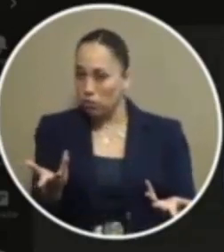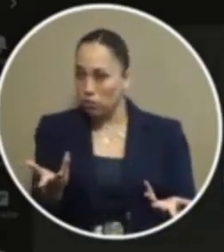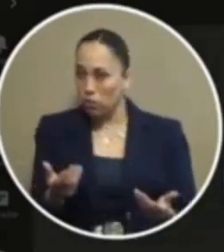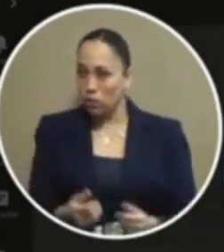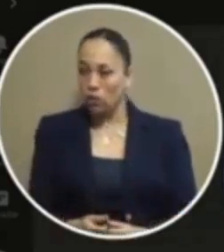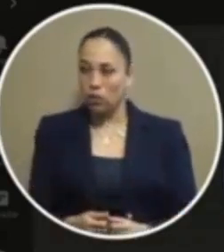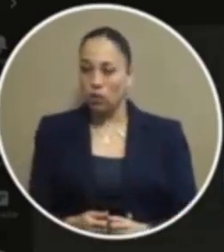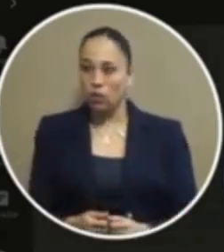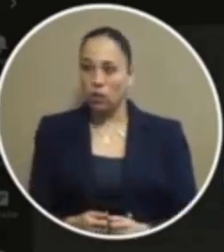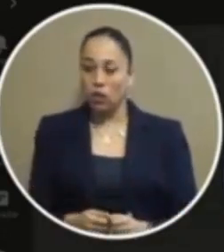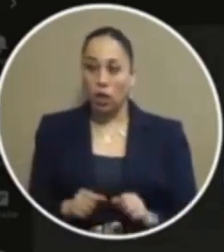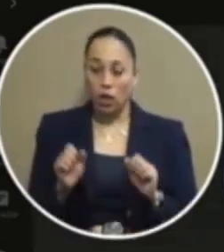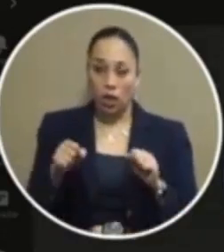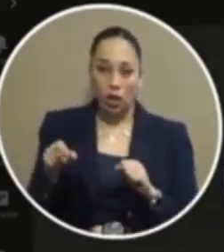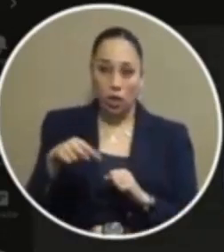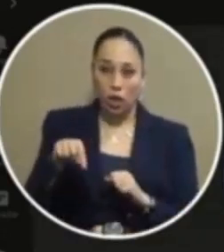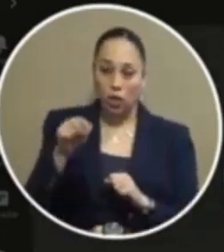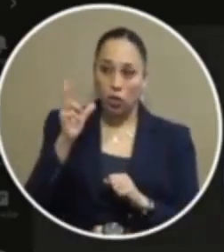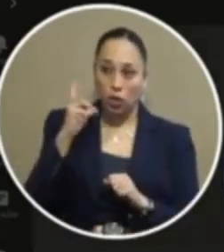can can you all hear me